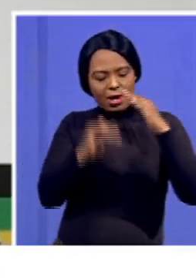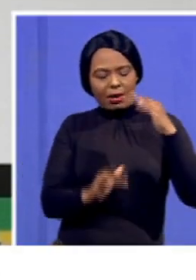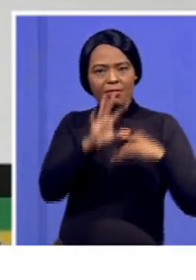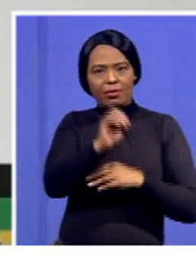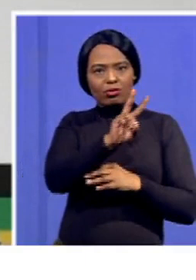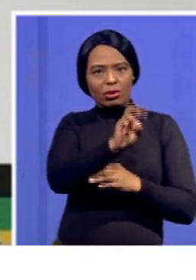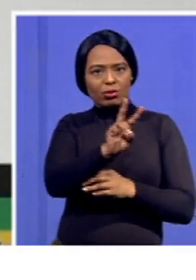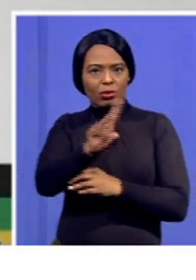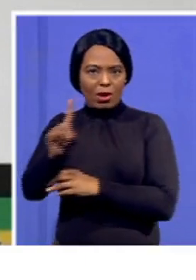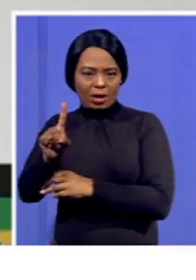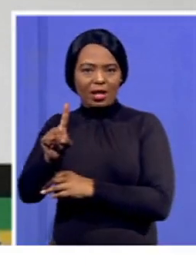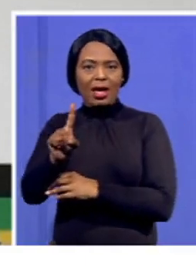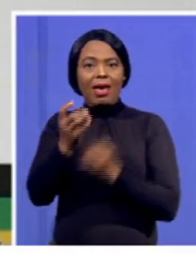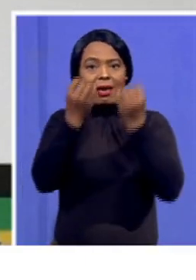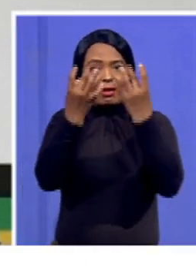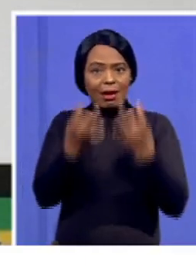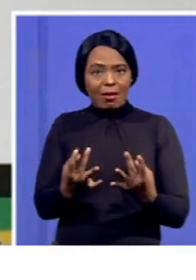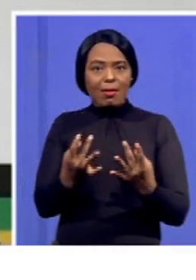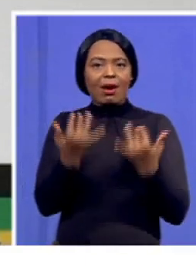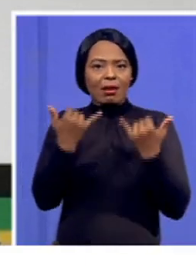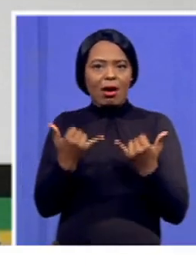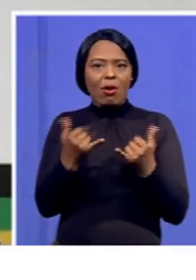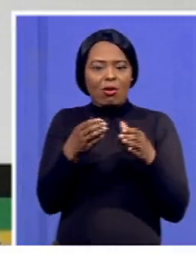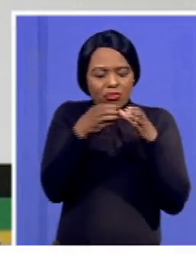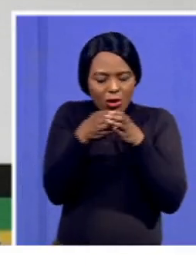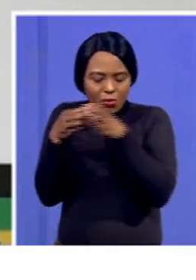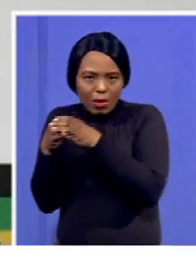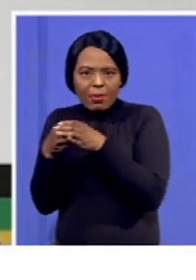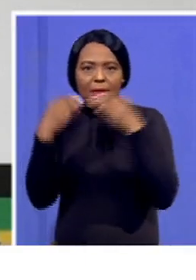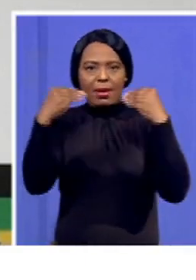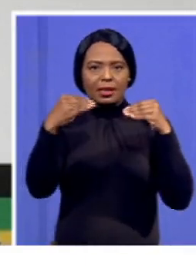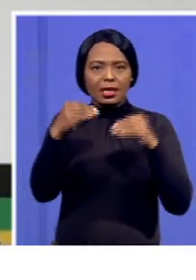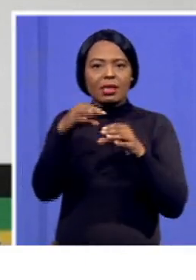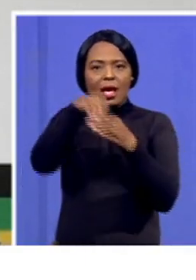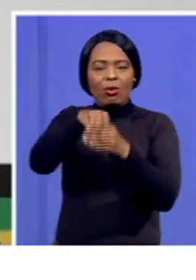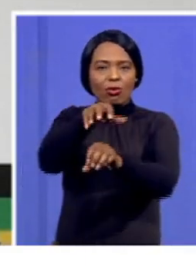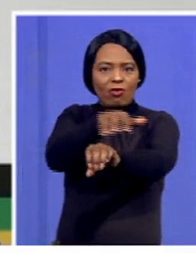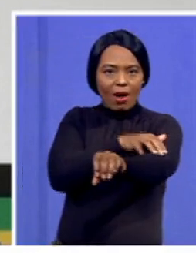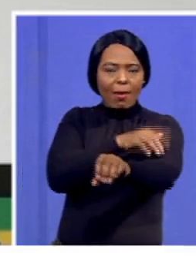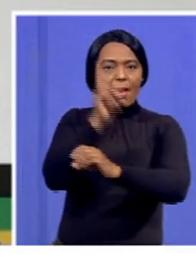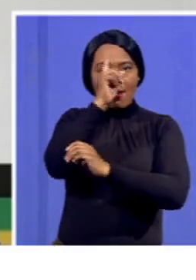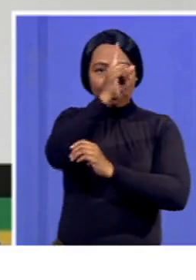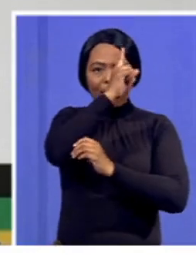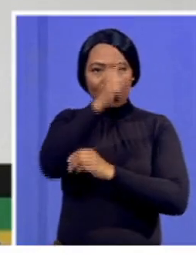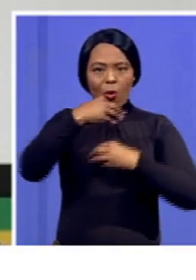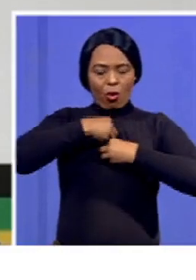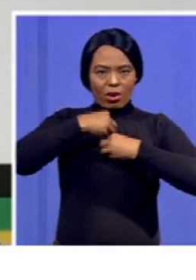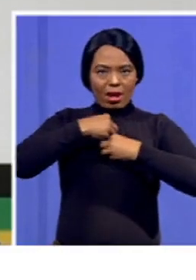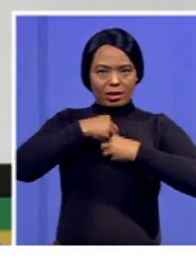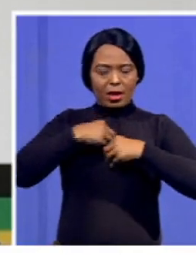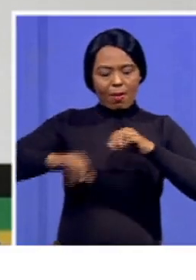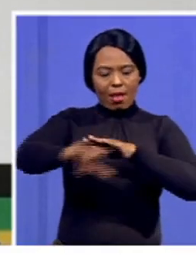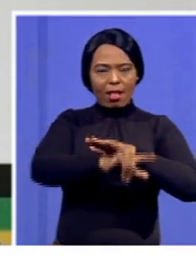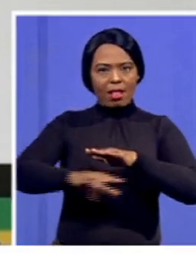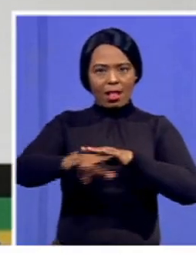A doubling in the number of small formal businesses, including farms, with black ownership of commercial farmland rising